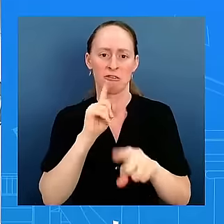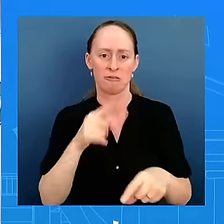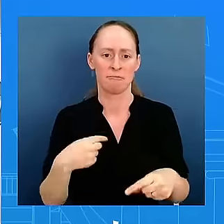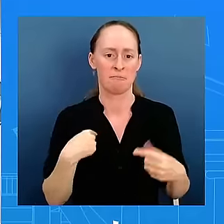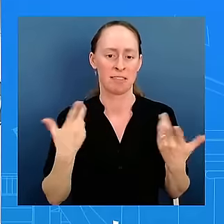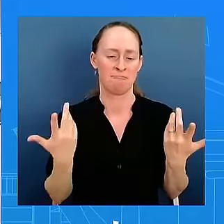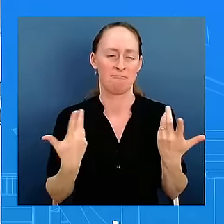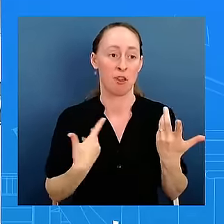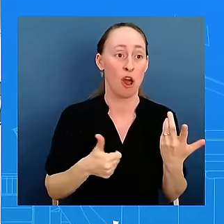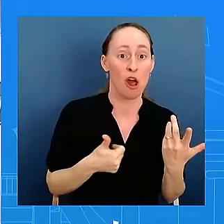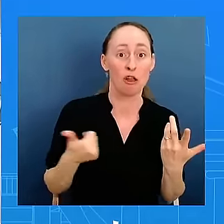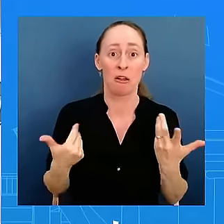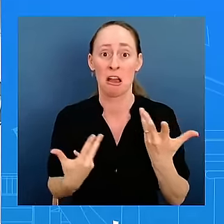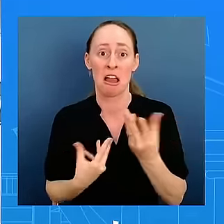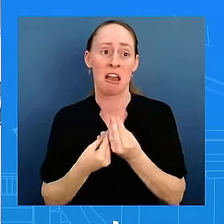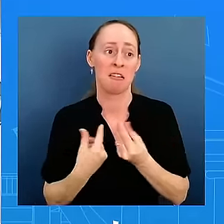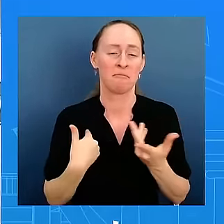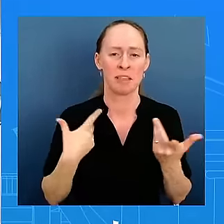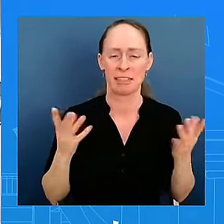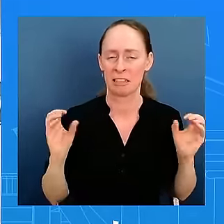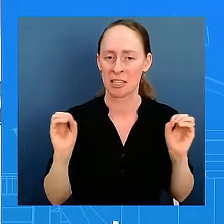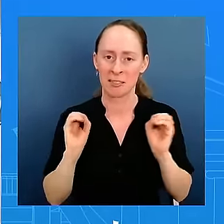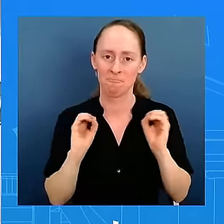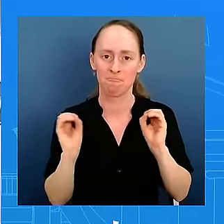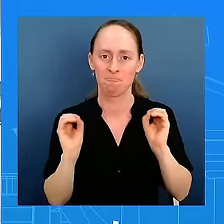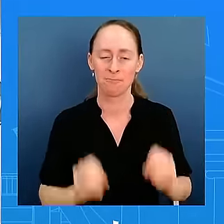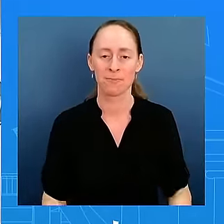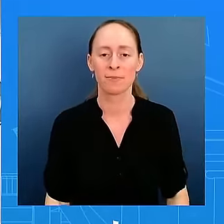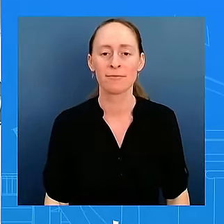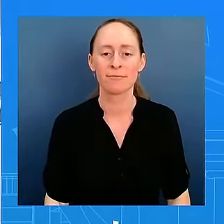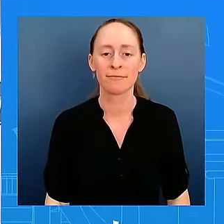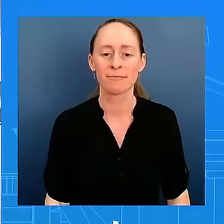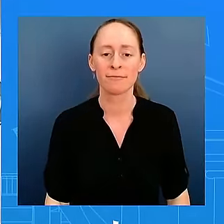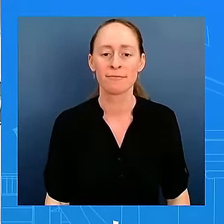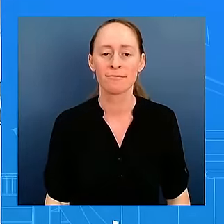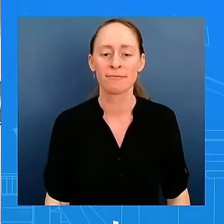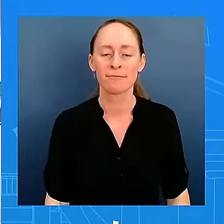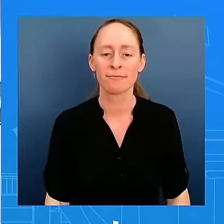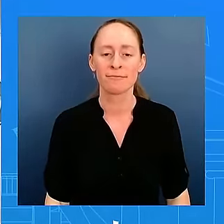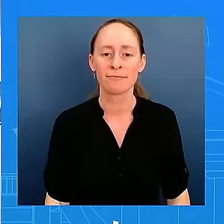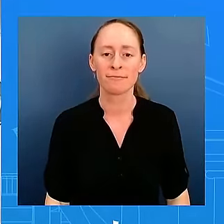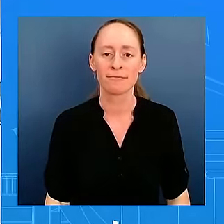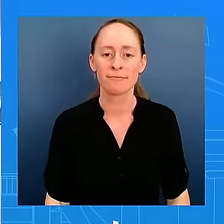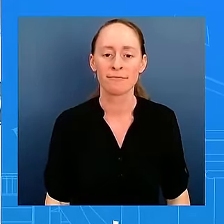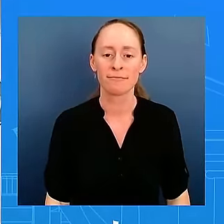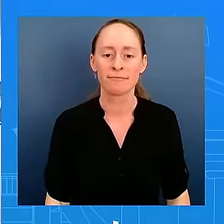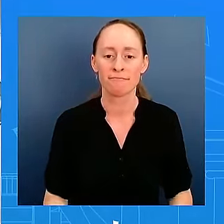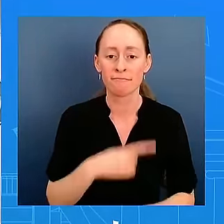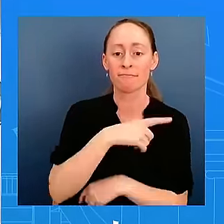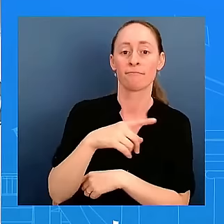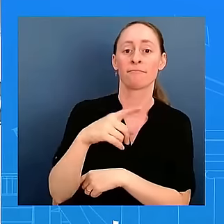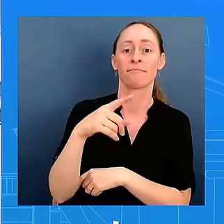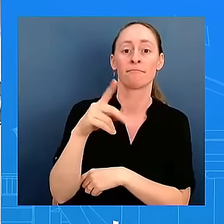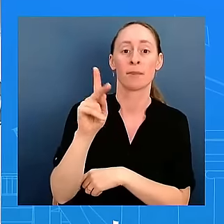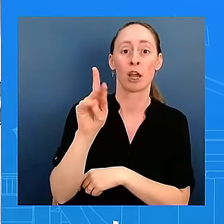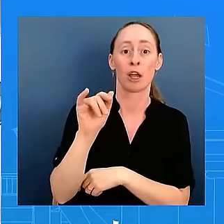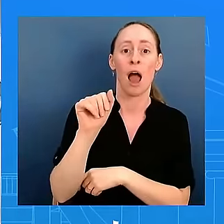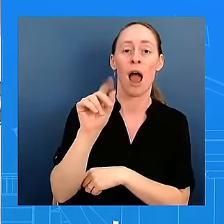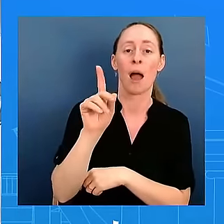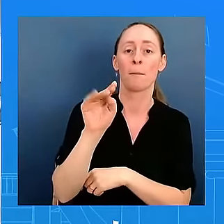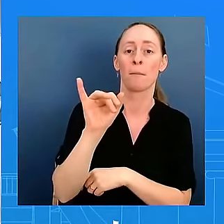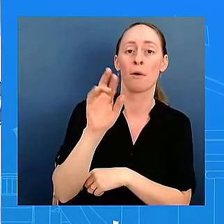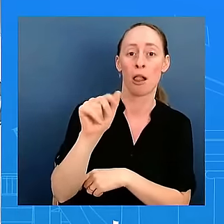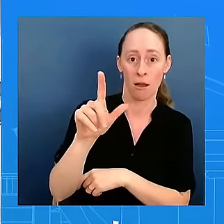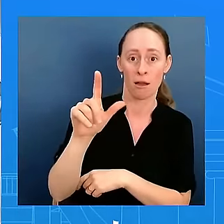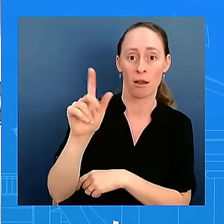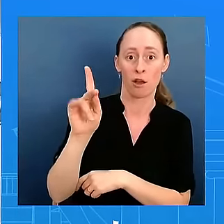just teased that there might be opportunities for trips or legacy engagements in the next six months is there anything you have talked to him about